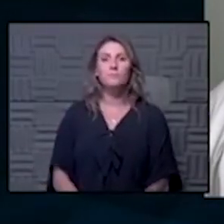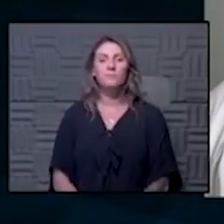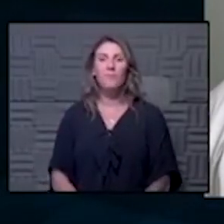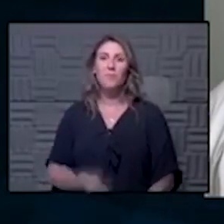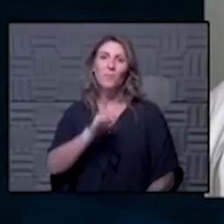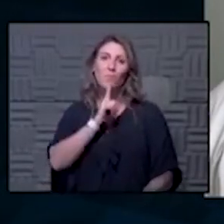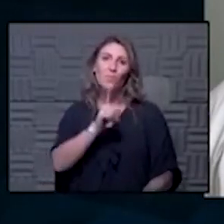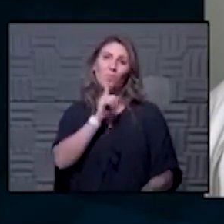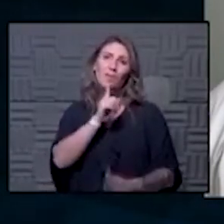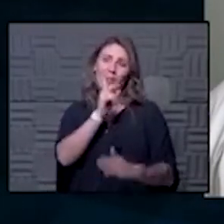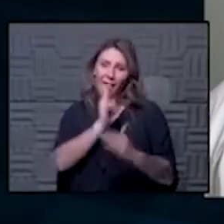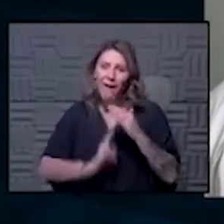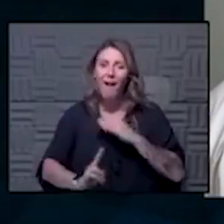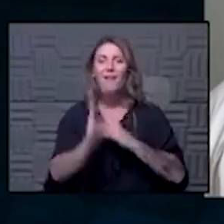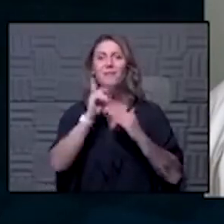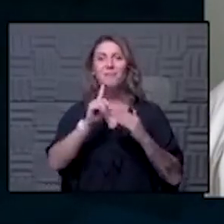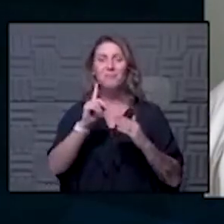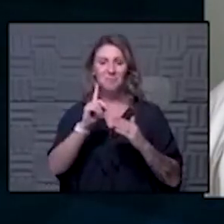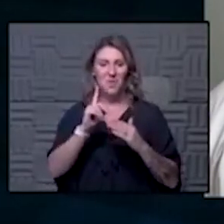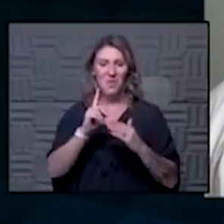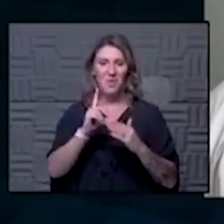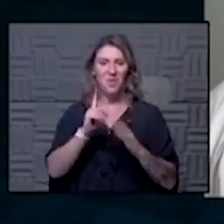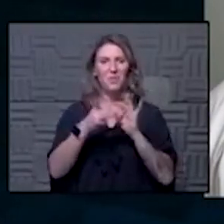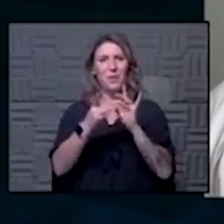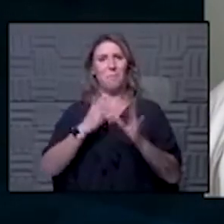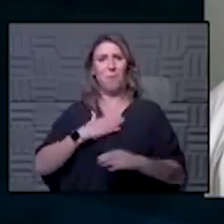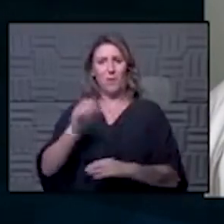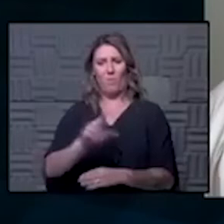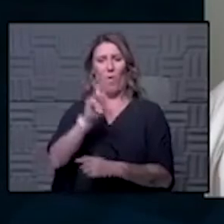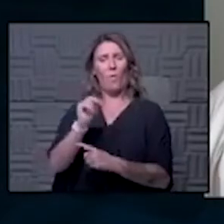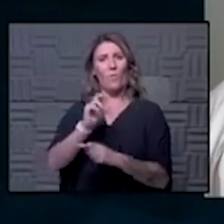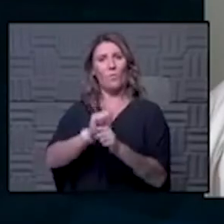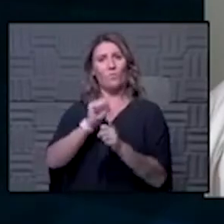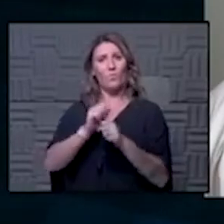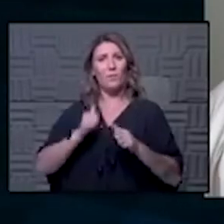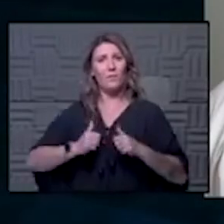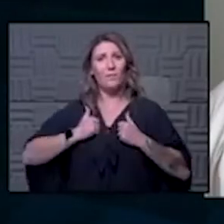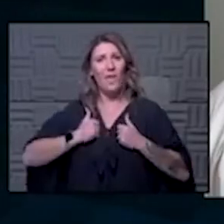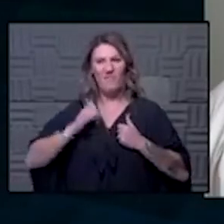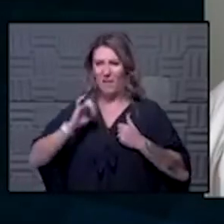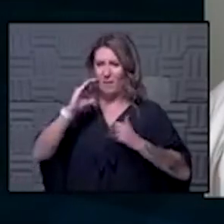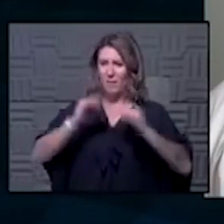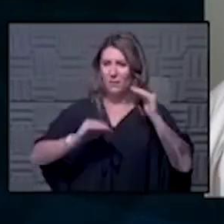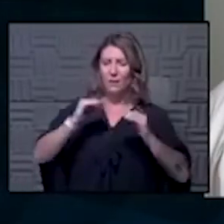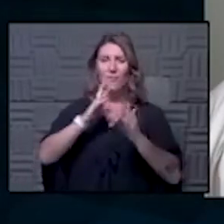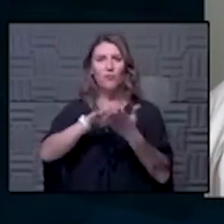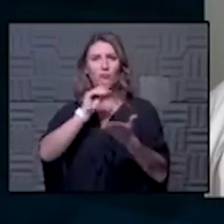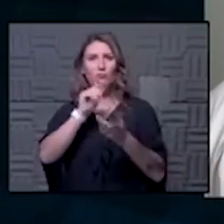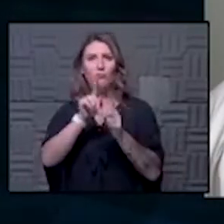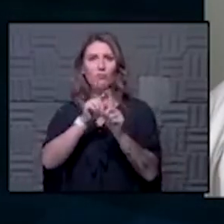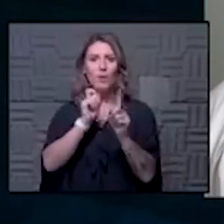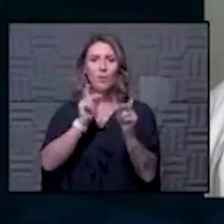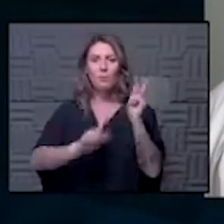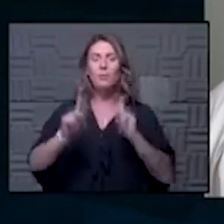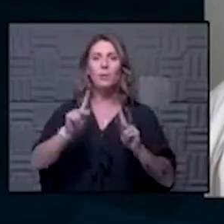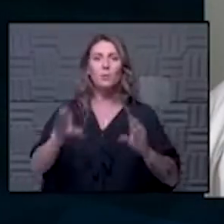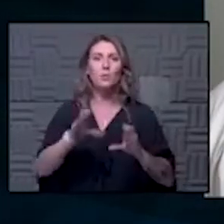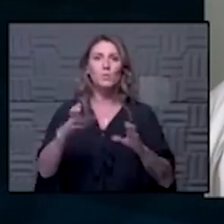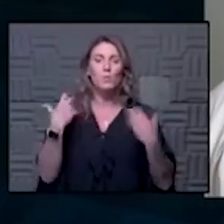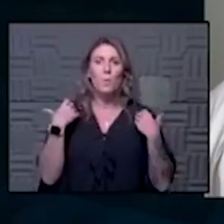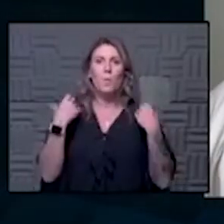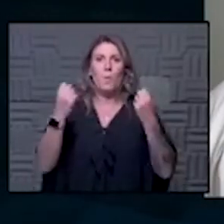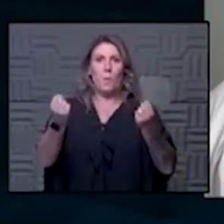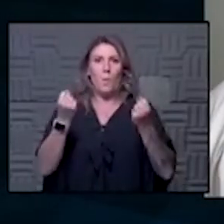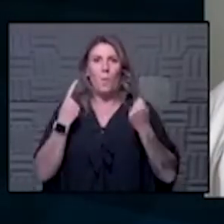humbled when i get that question about my own work-life balance because i think um i i think i've learned from people that do this well-being work for a while is